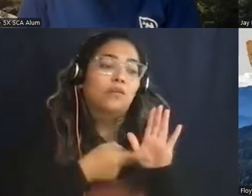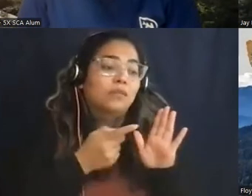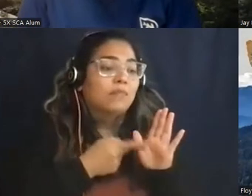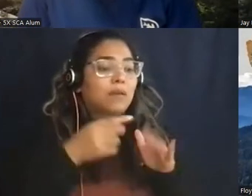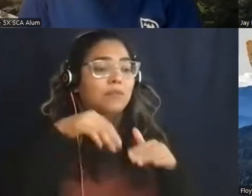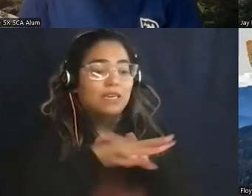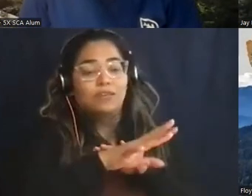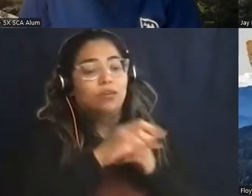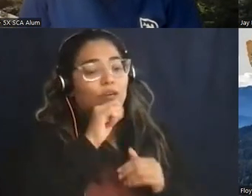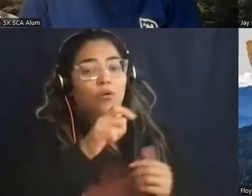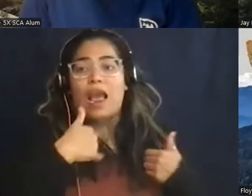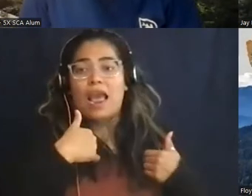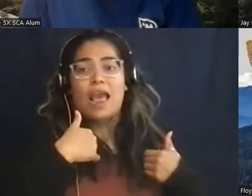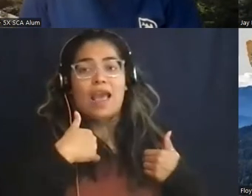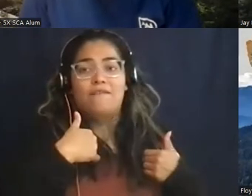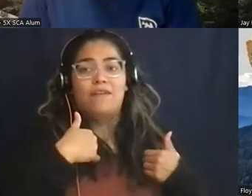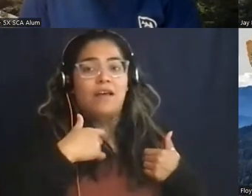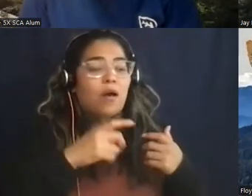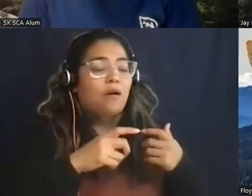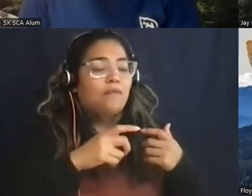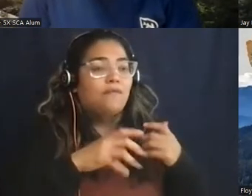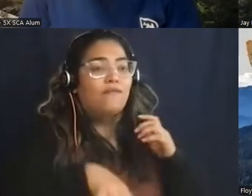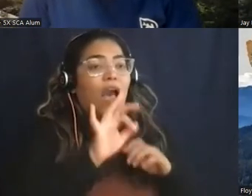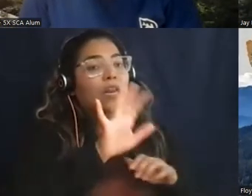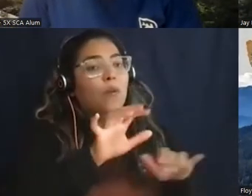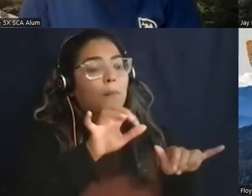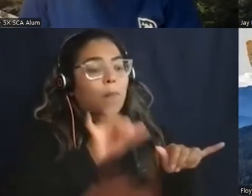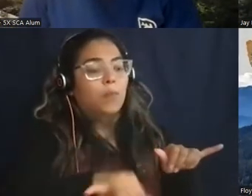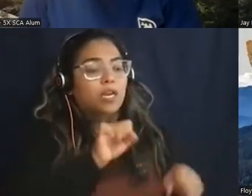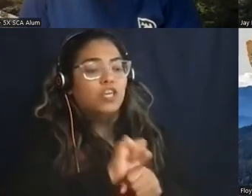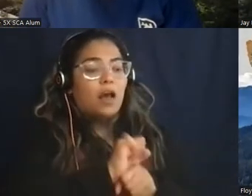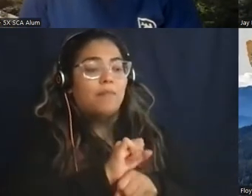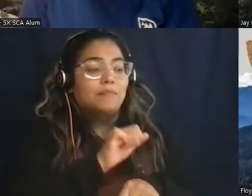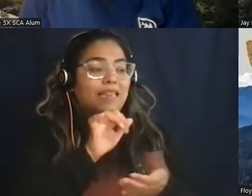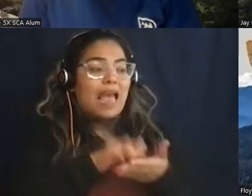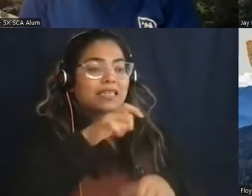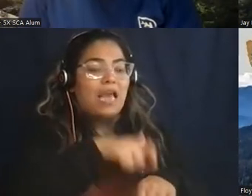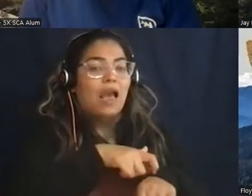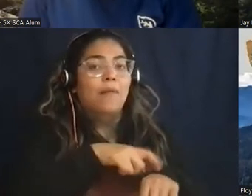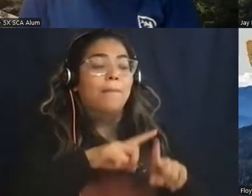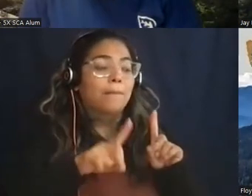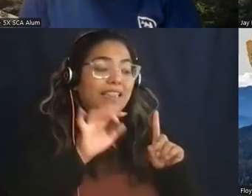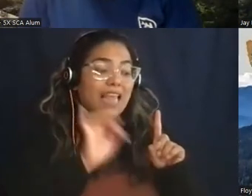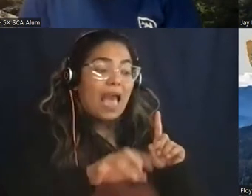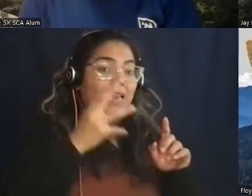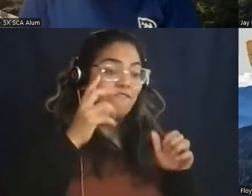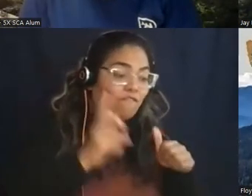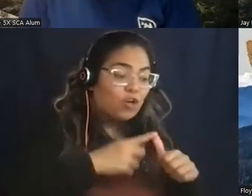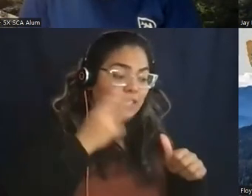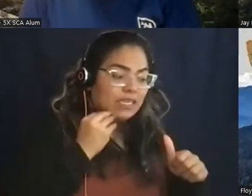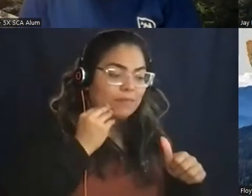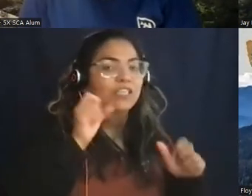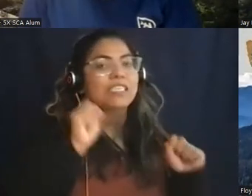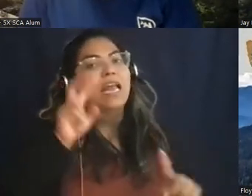but get from that experience what you can because you'll be able to apply it elsewhere and